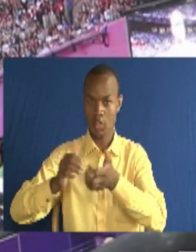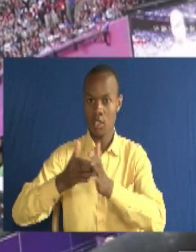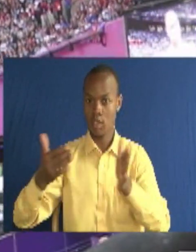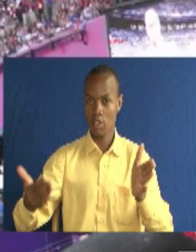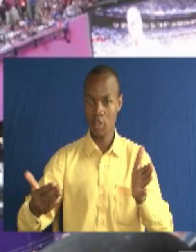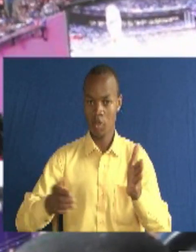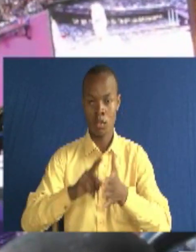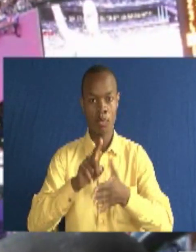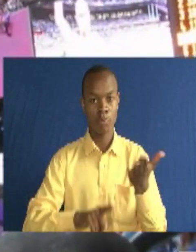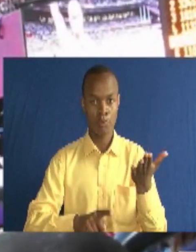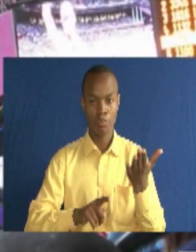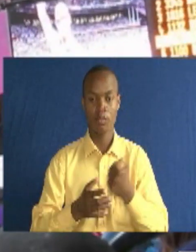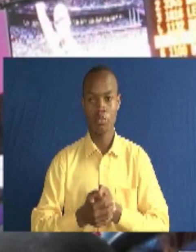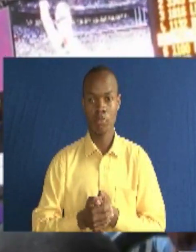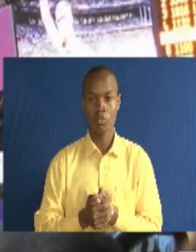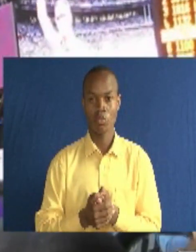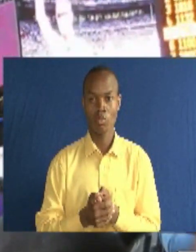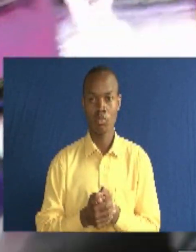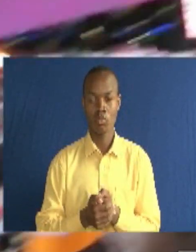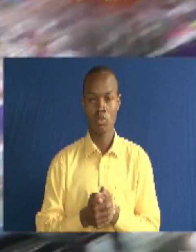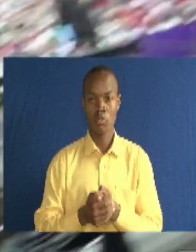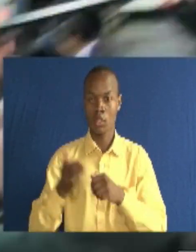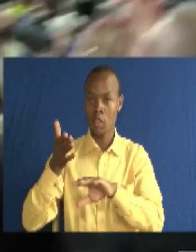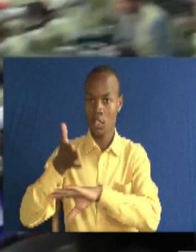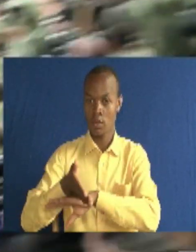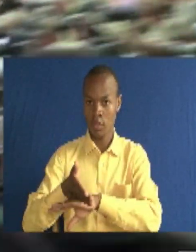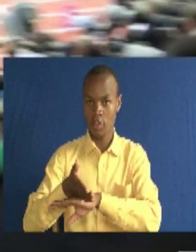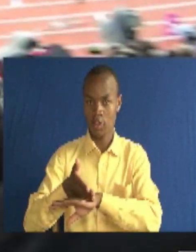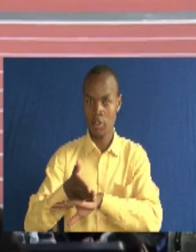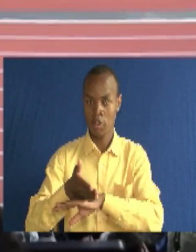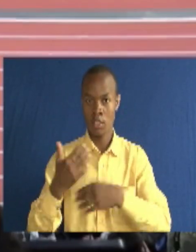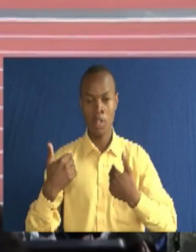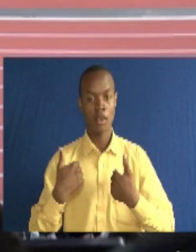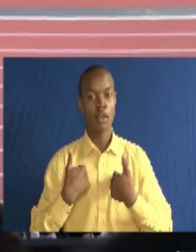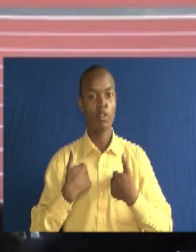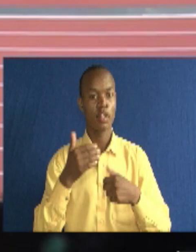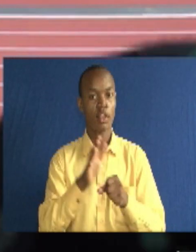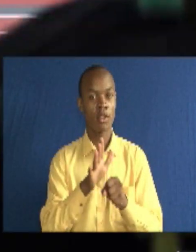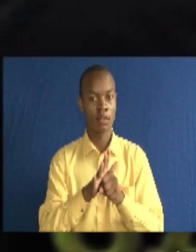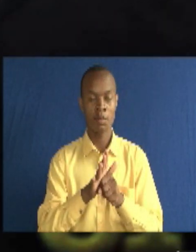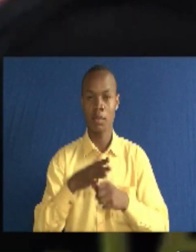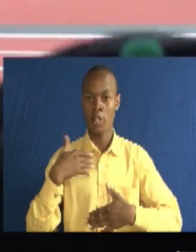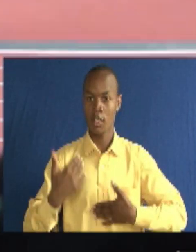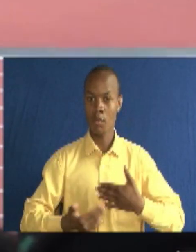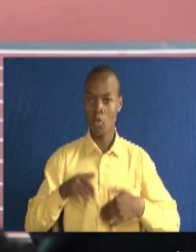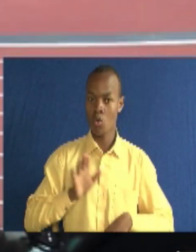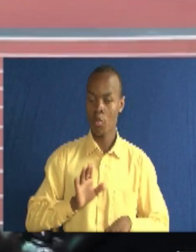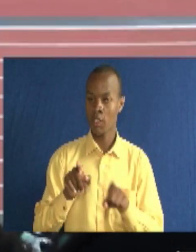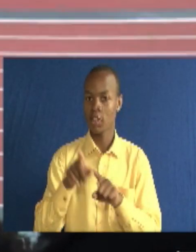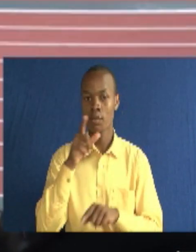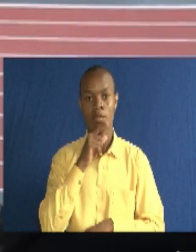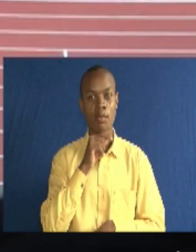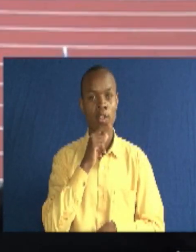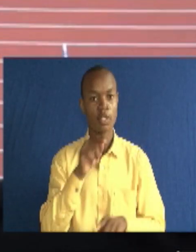against able-bodied opponents. After dozens of hearings in front of hundreds of men and women